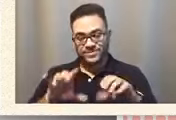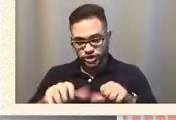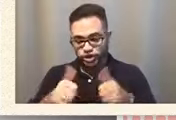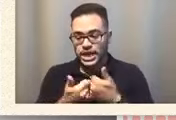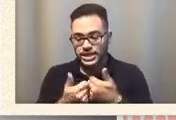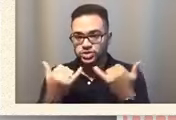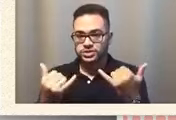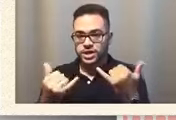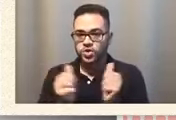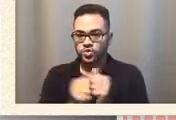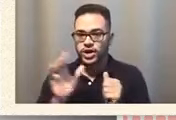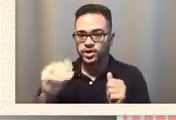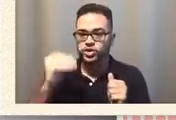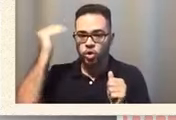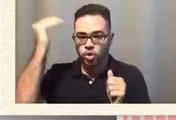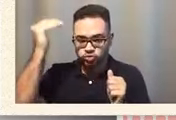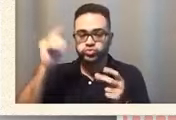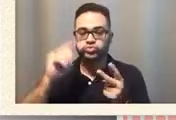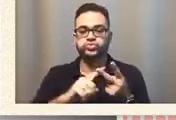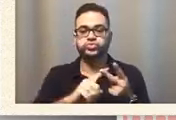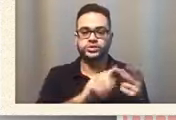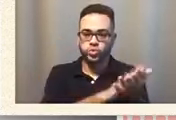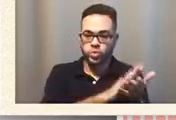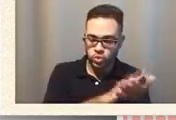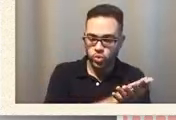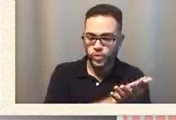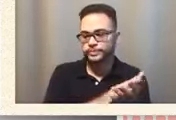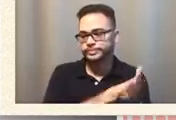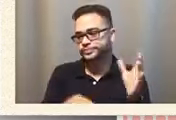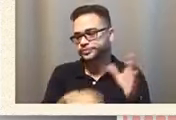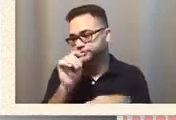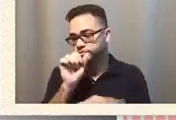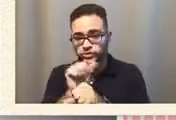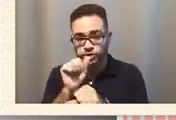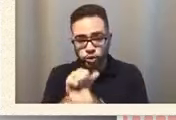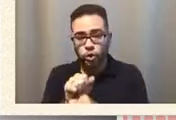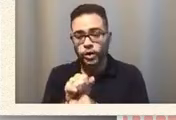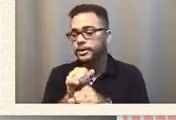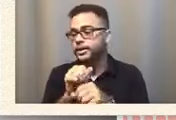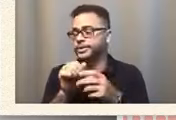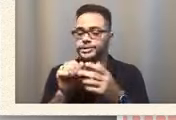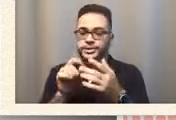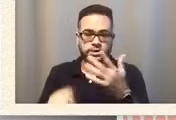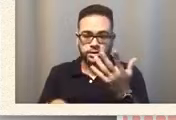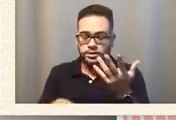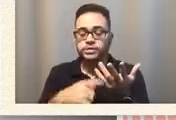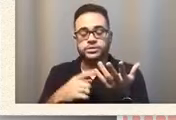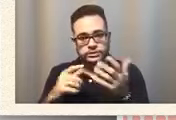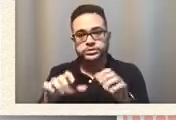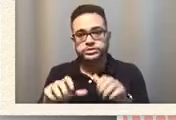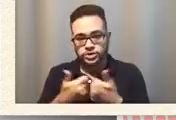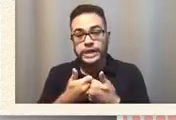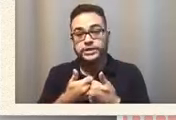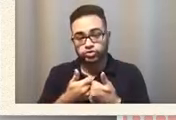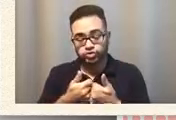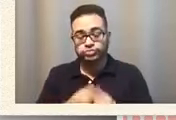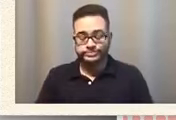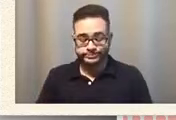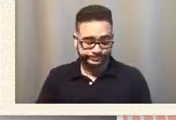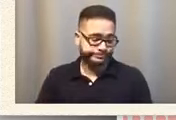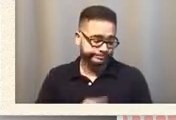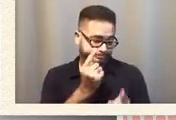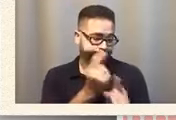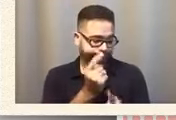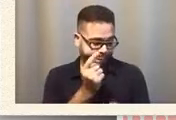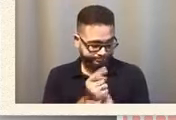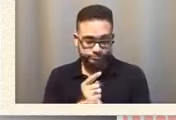school and then the challenge of finding proper employment for them outside of the school system exactly going through the same things like